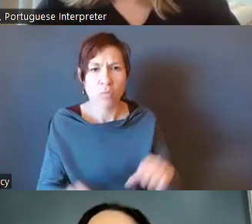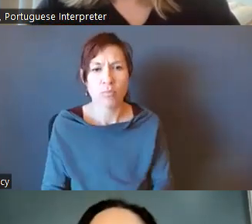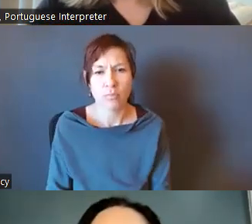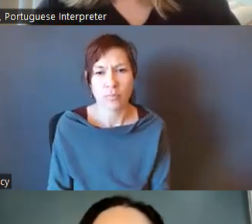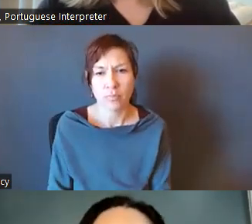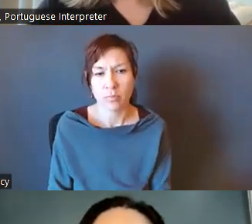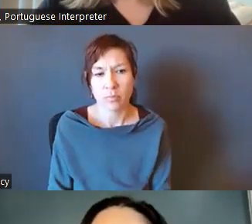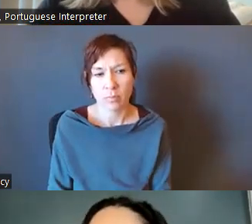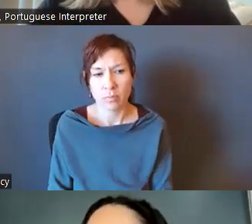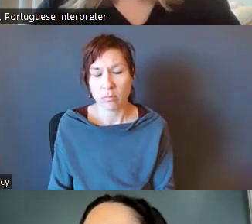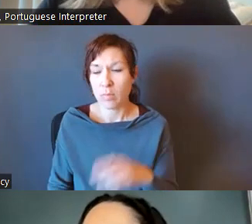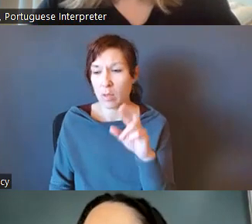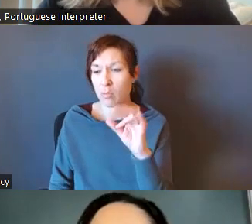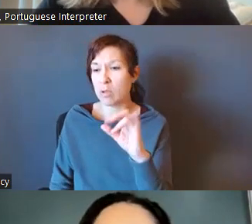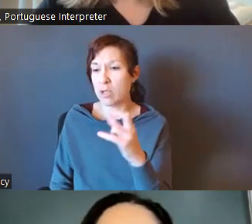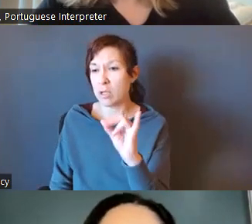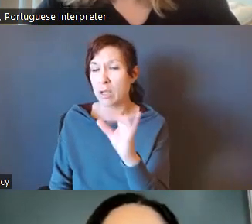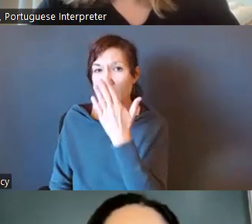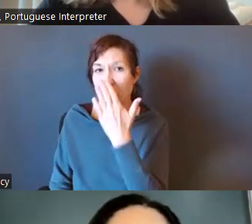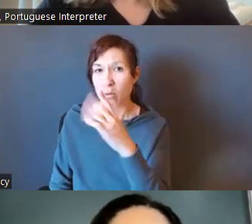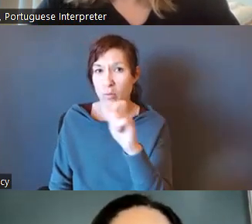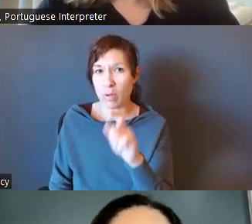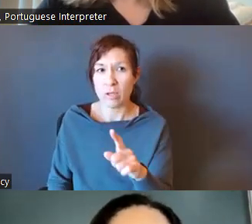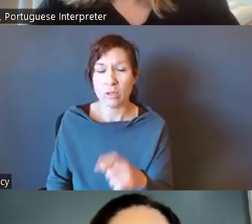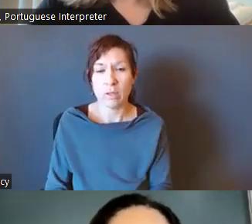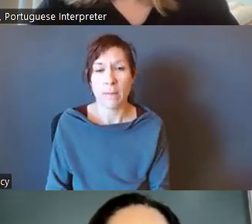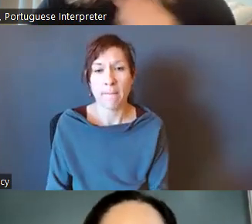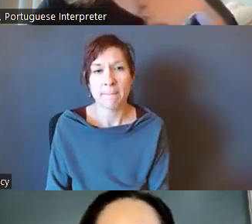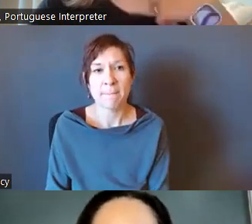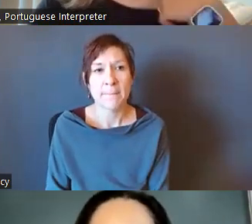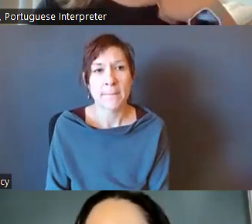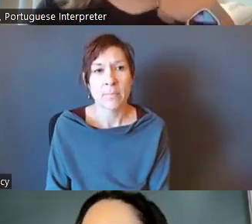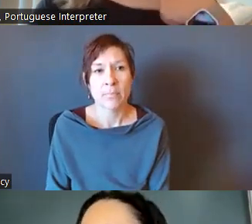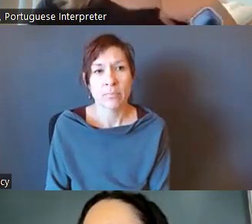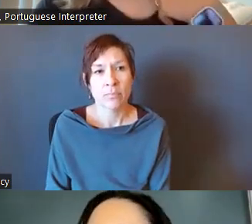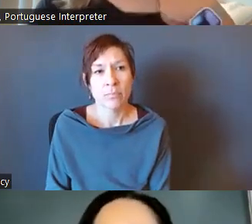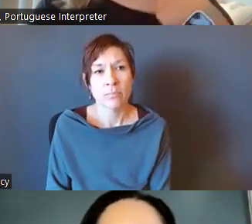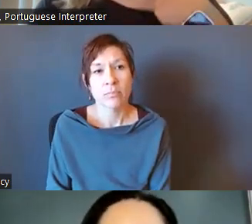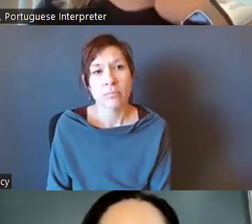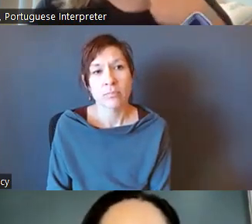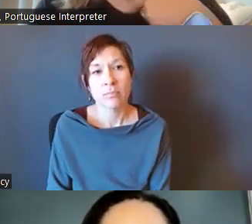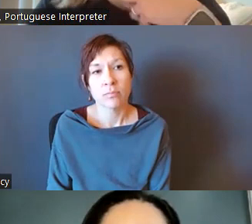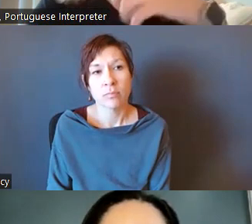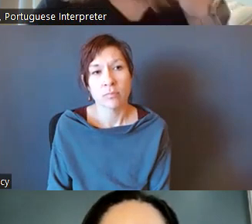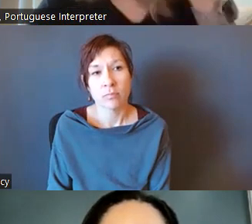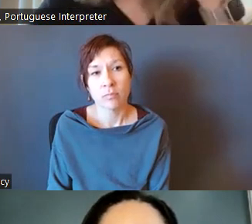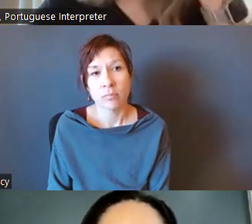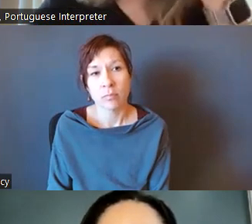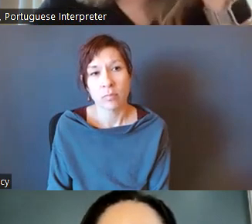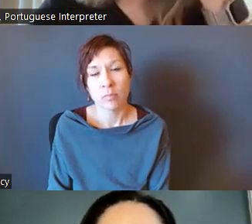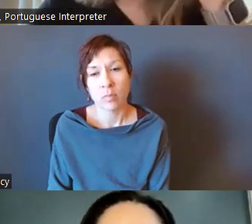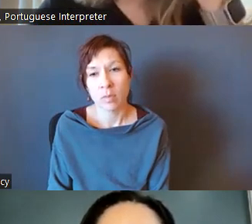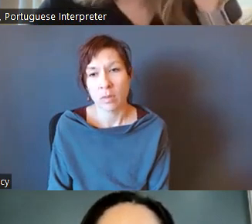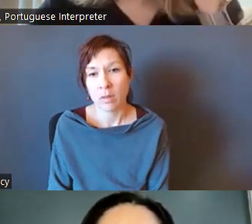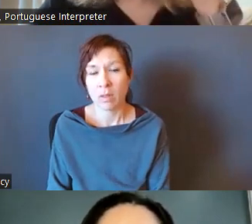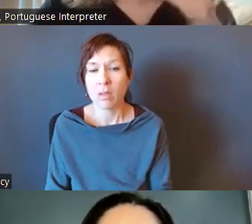that's a great question, Kalila, and thank you for bringing it up. Those comments of that document that I sent in the